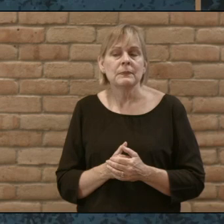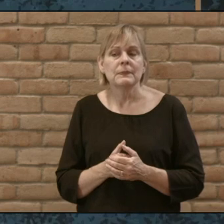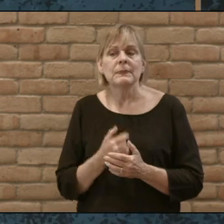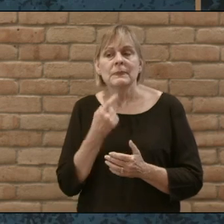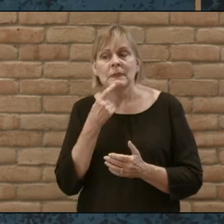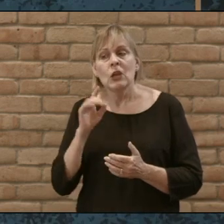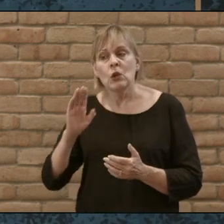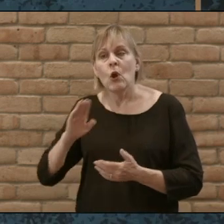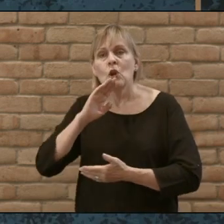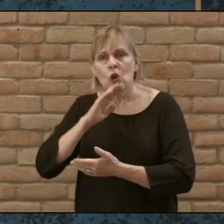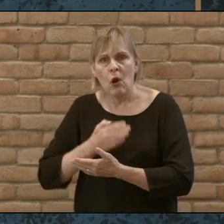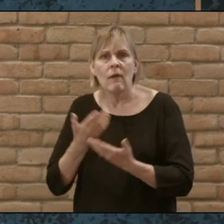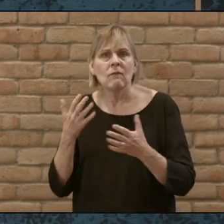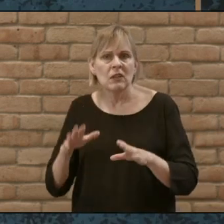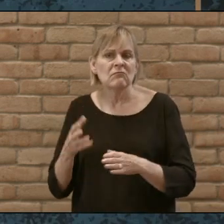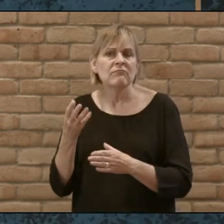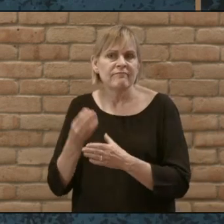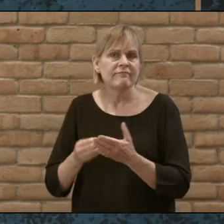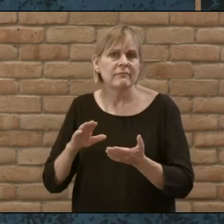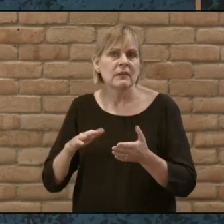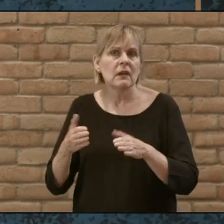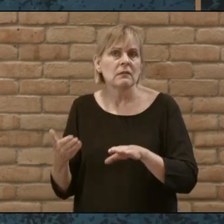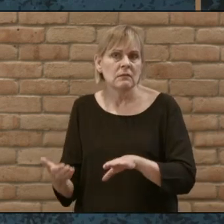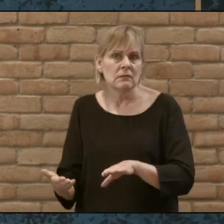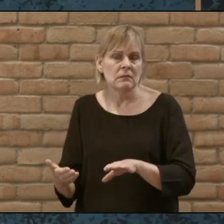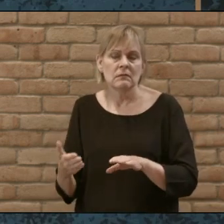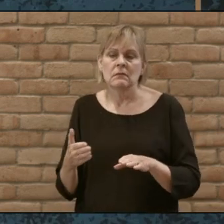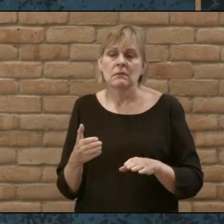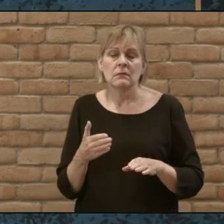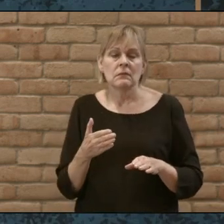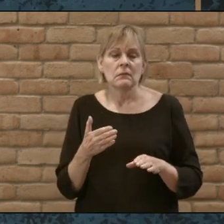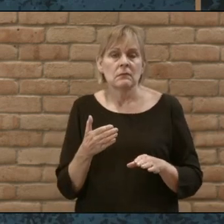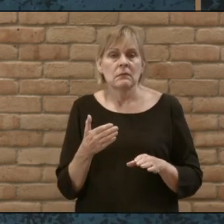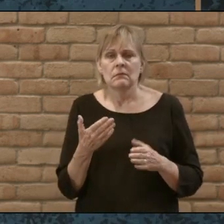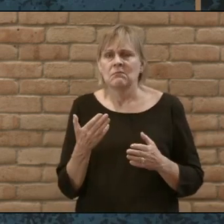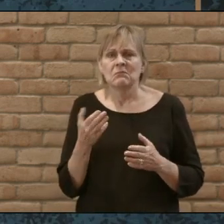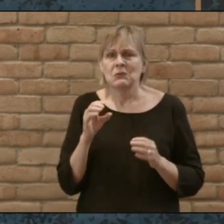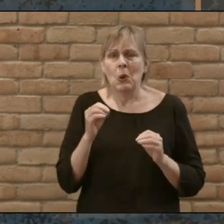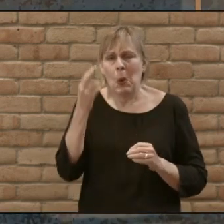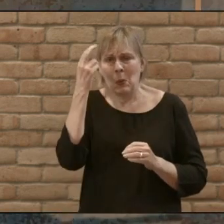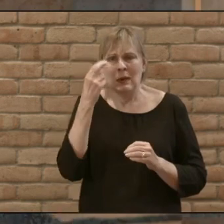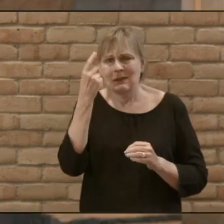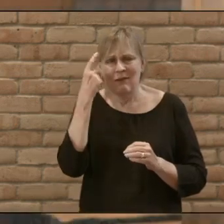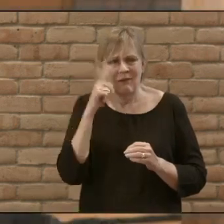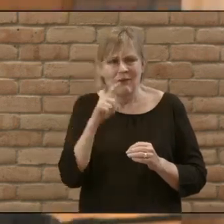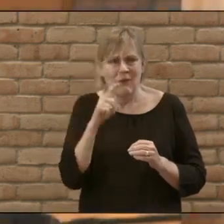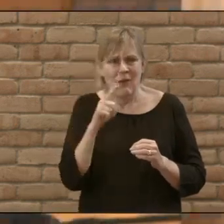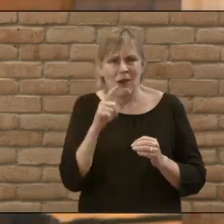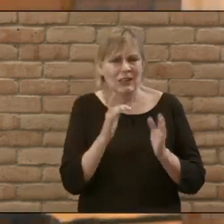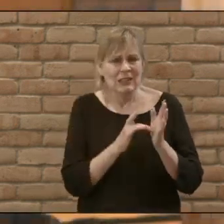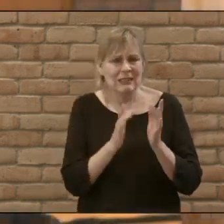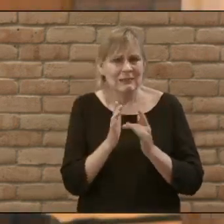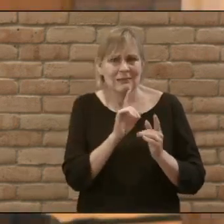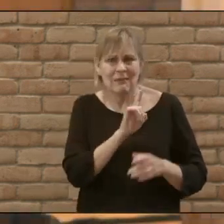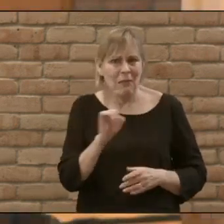and they told him your daughter is dead there's no use in troubling the teacher now